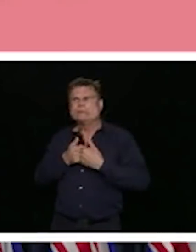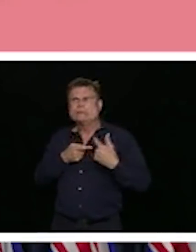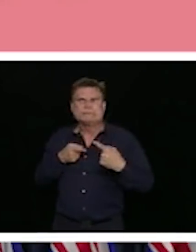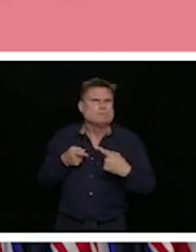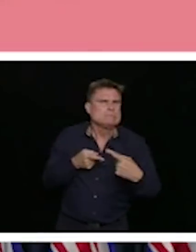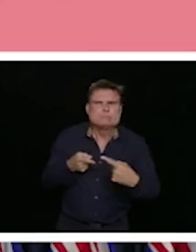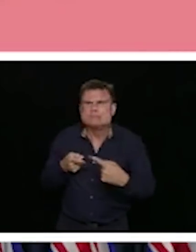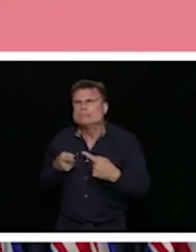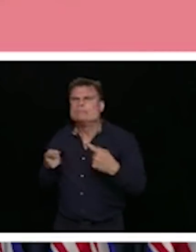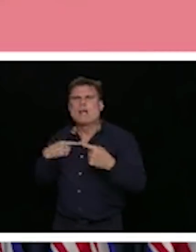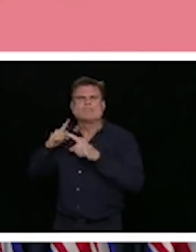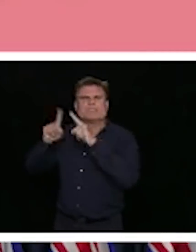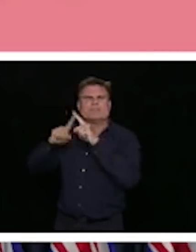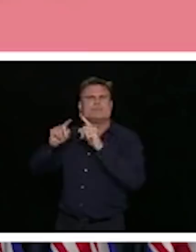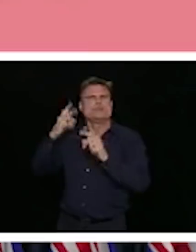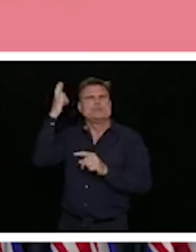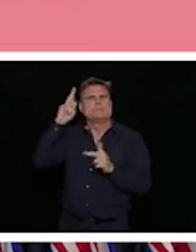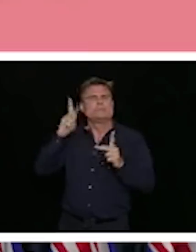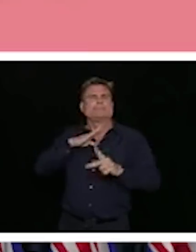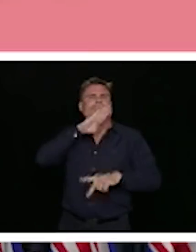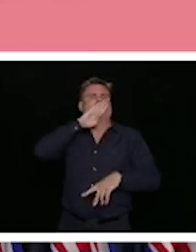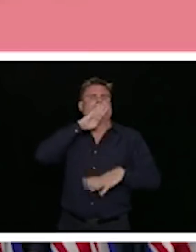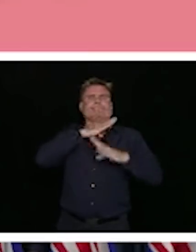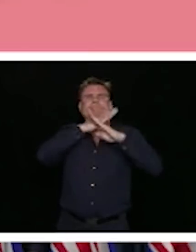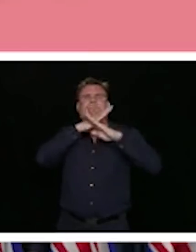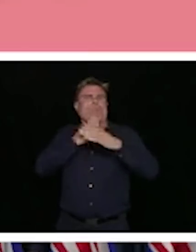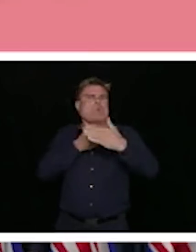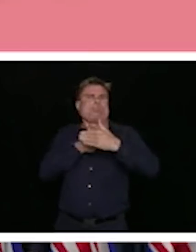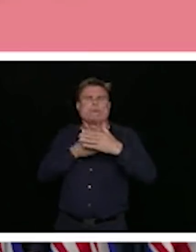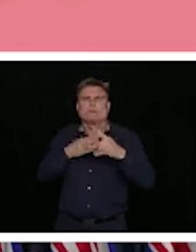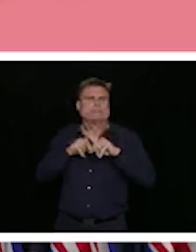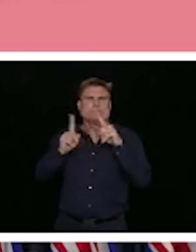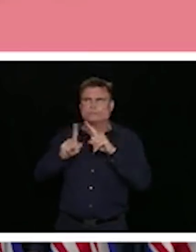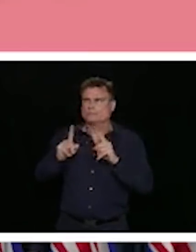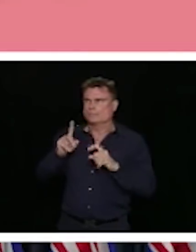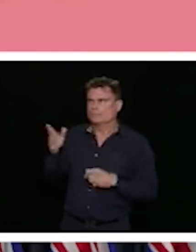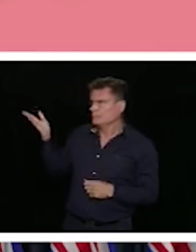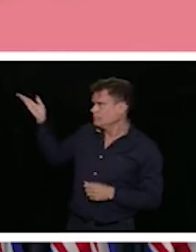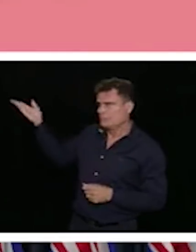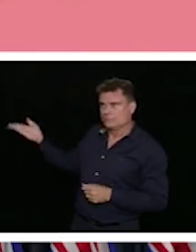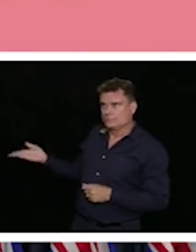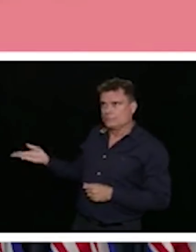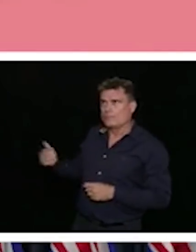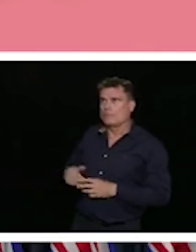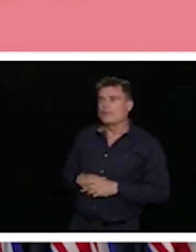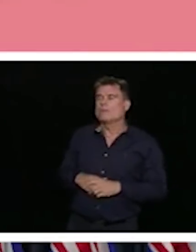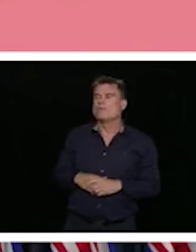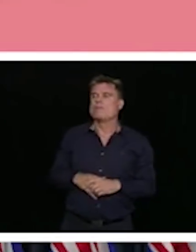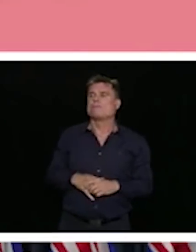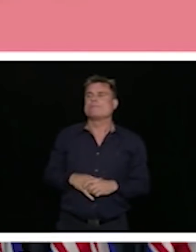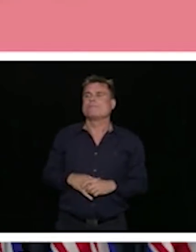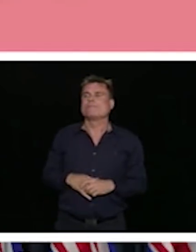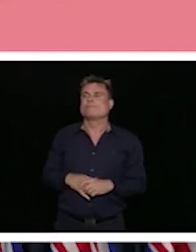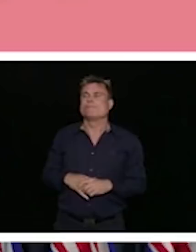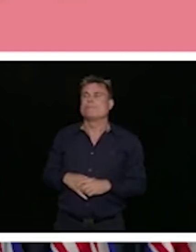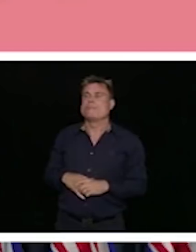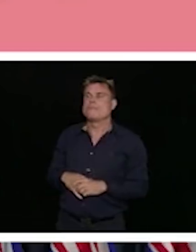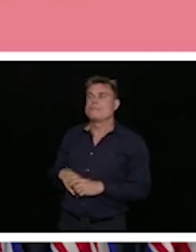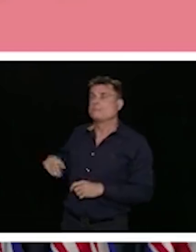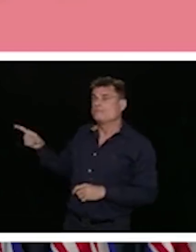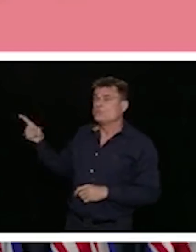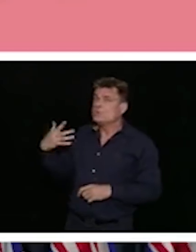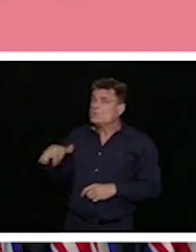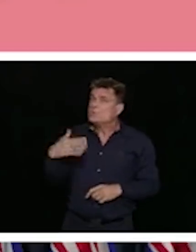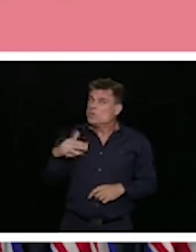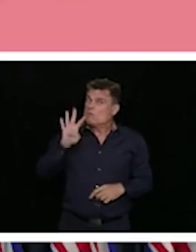the pandemic and from the pandemic itself. So we can see that a significant proportion of people in British Columbia felt that their